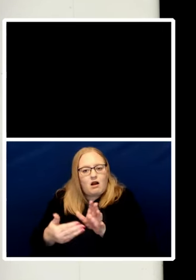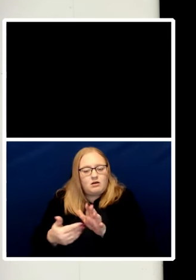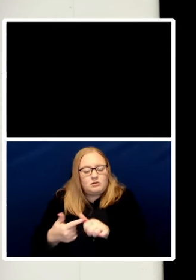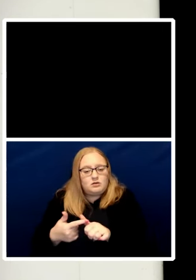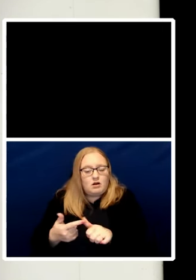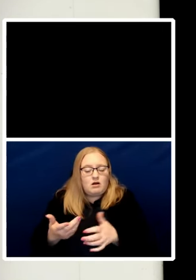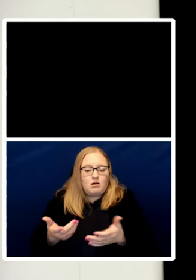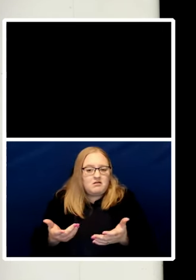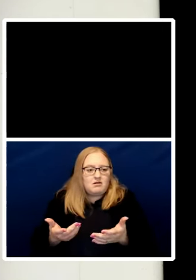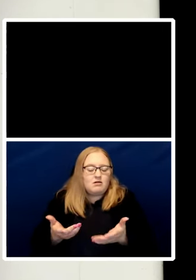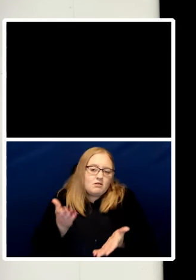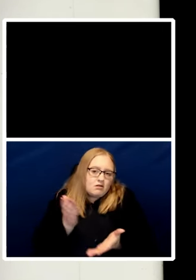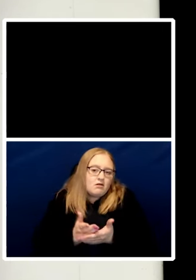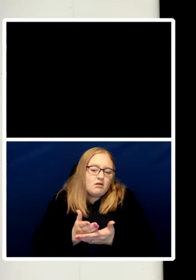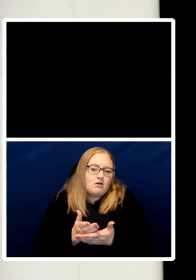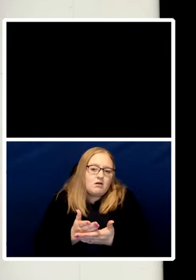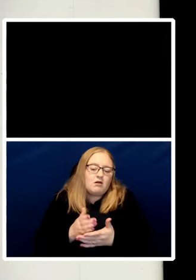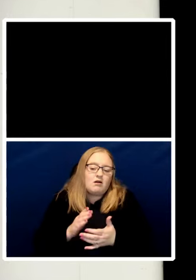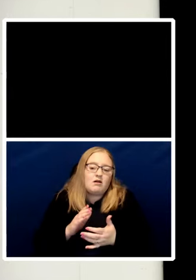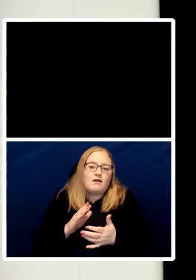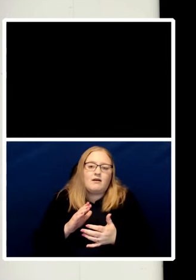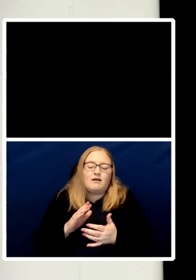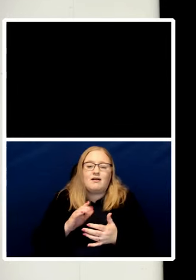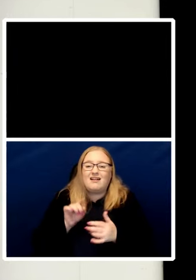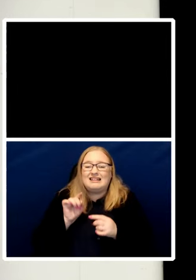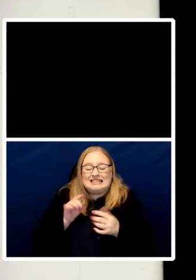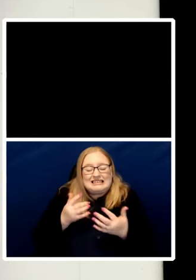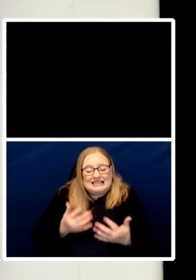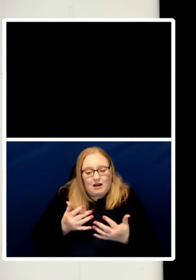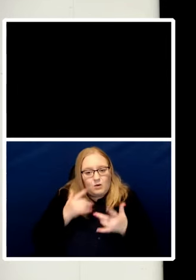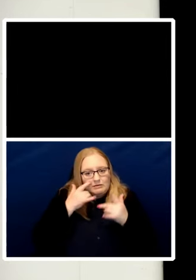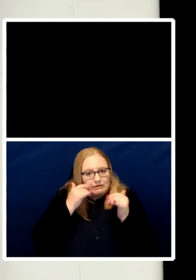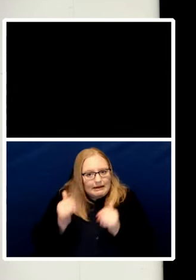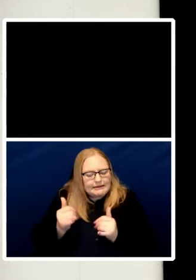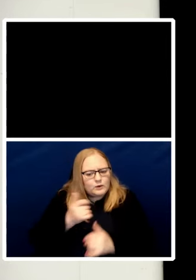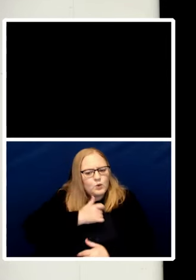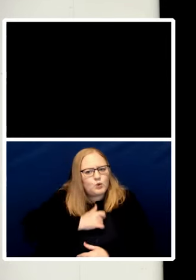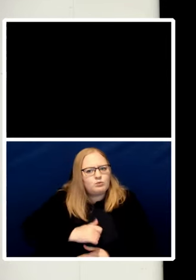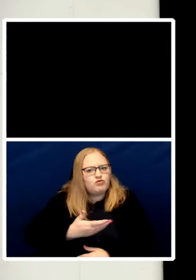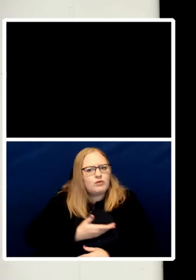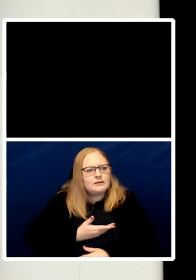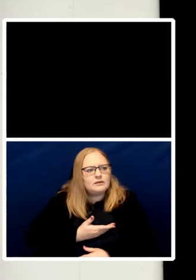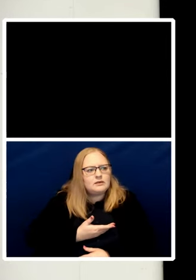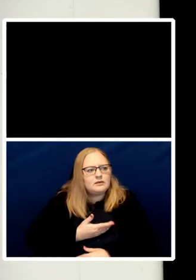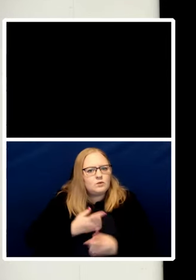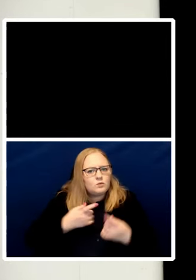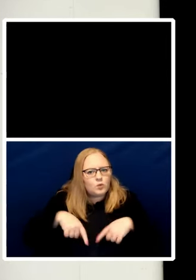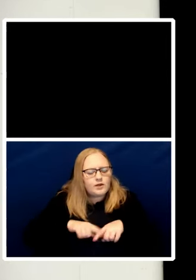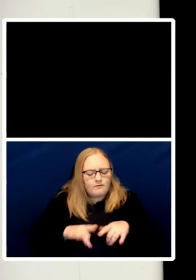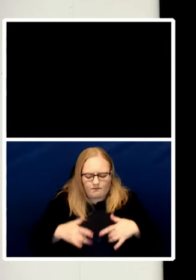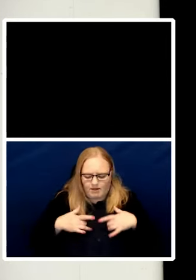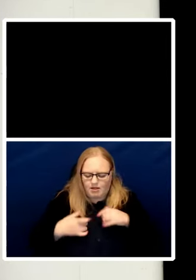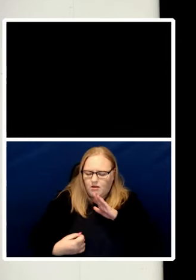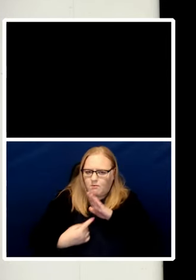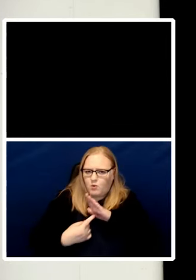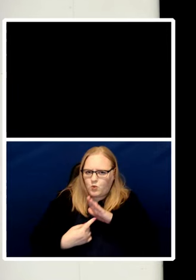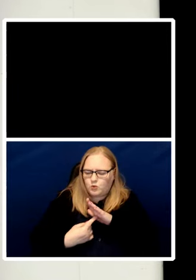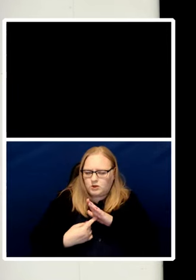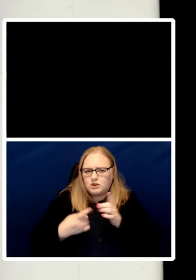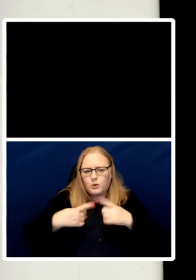it at the end of my talk it's a test of whether human rights matter whether we are prepared to be energized